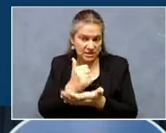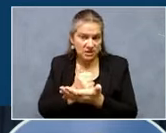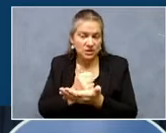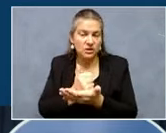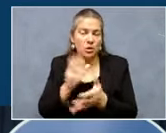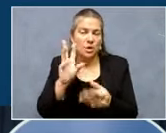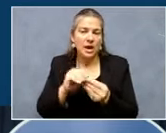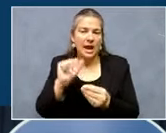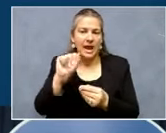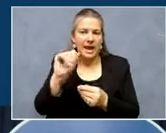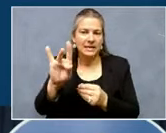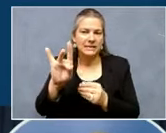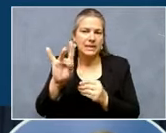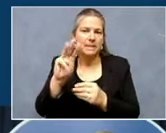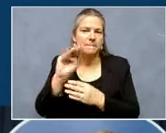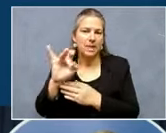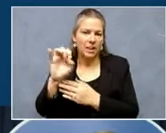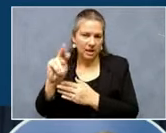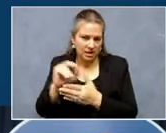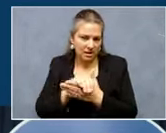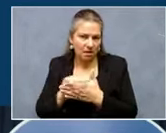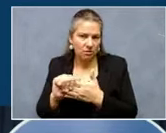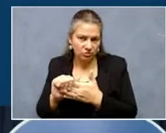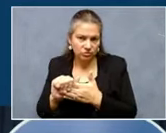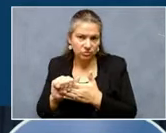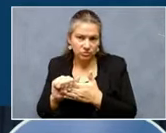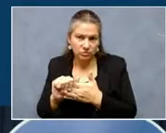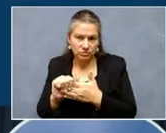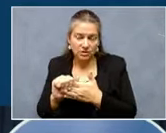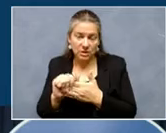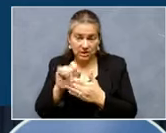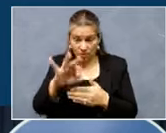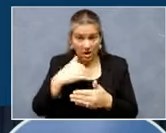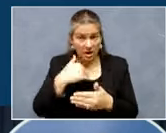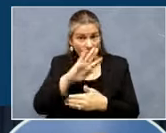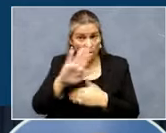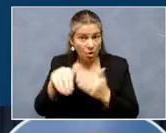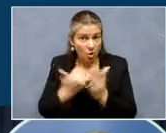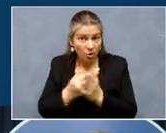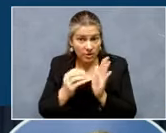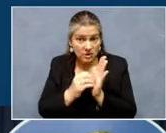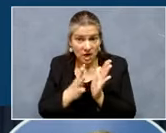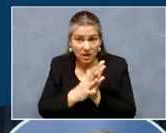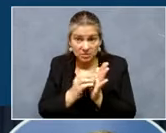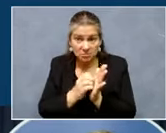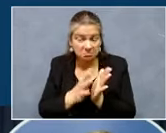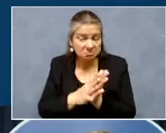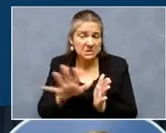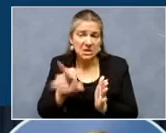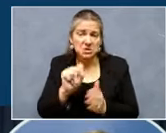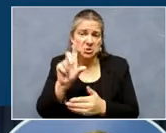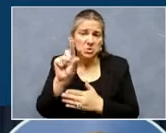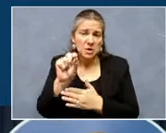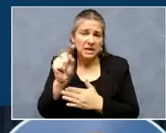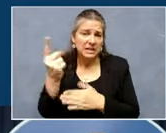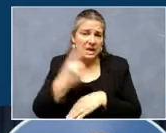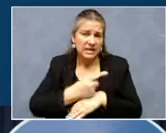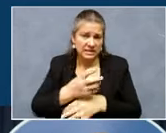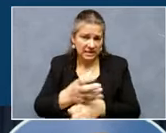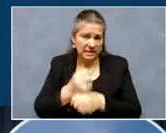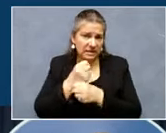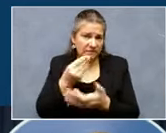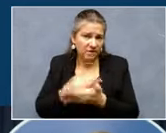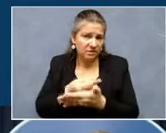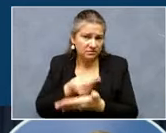million. If the applicant has all the required documentation, it only takes about 20 days to, to get the funding. So